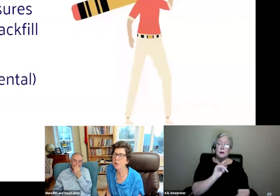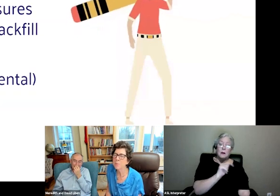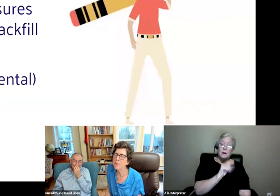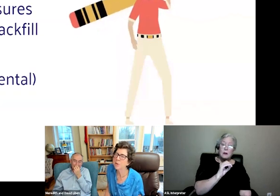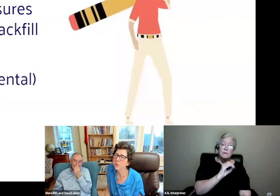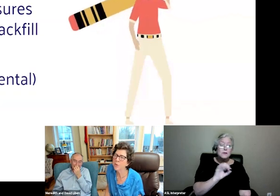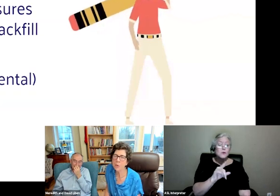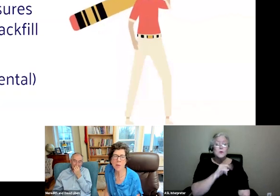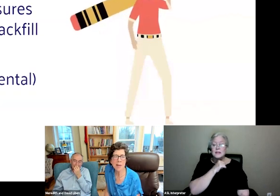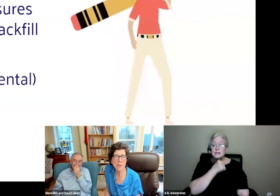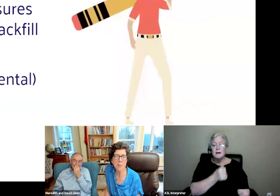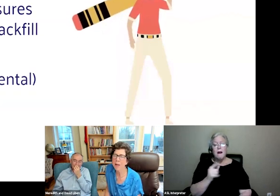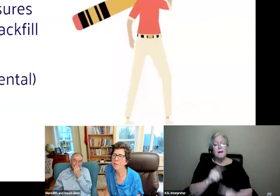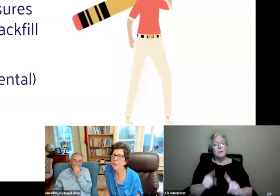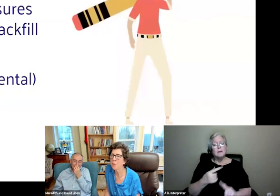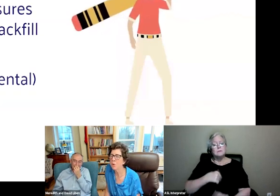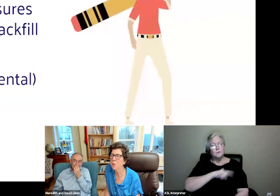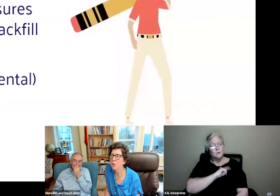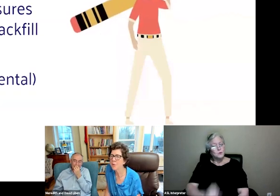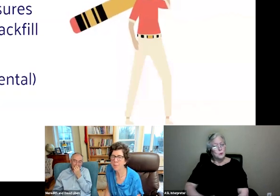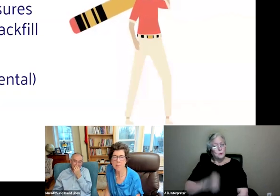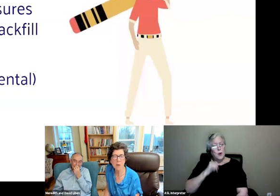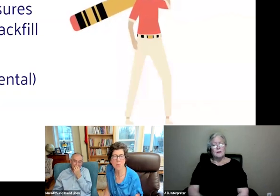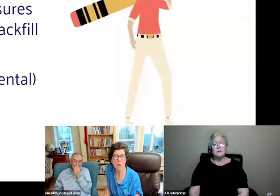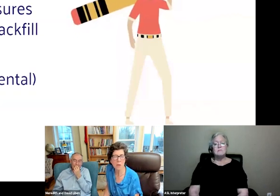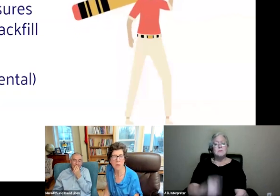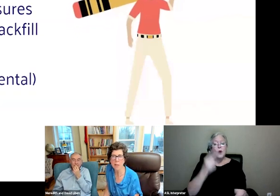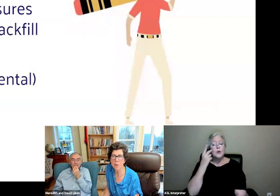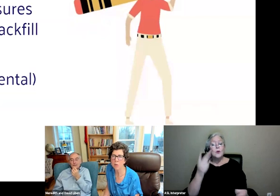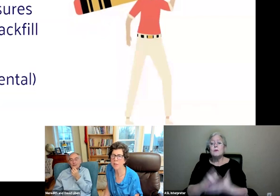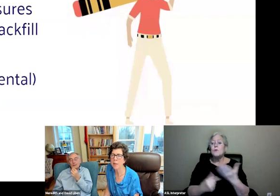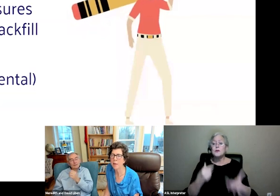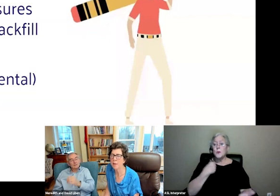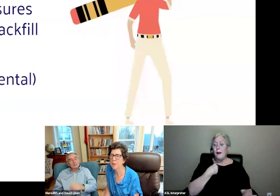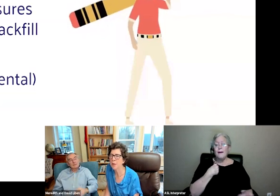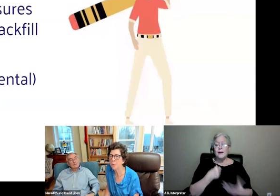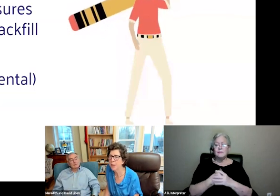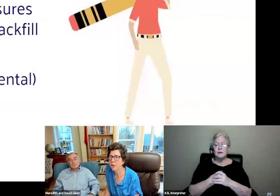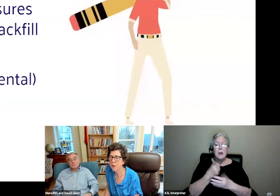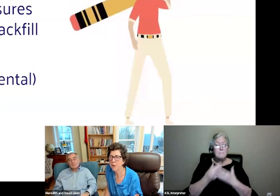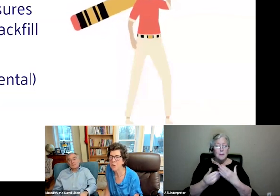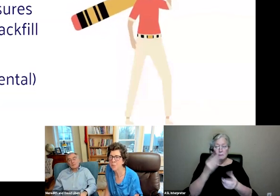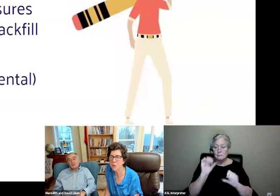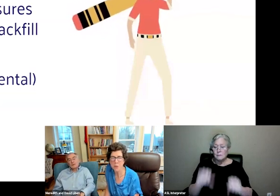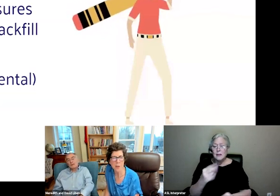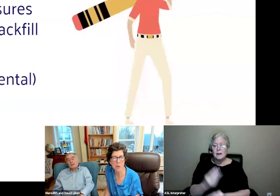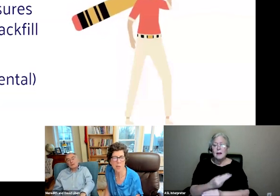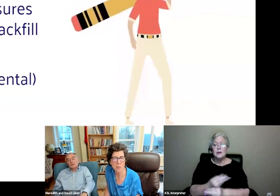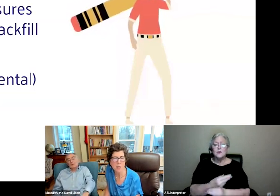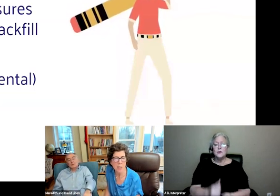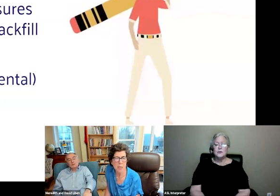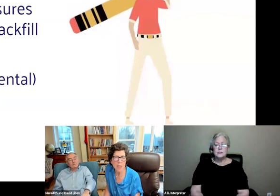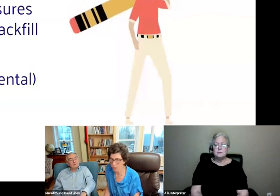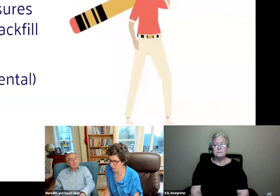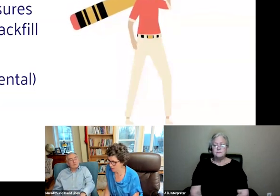Look at your current materials and see where you might have to backfill or supplement, or are they really beyond repair, and you should push for another